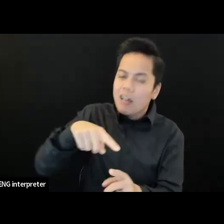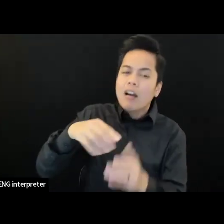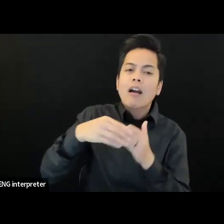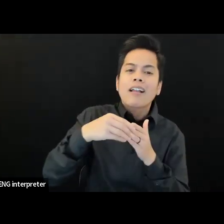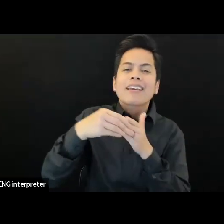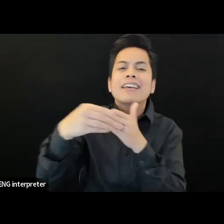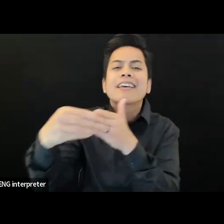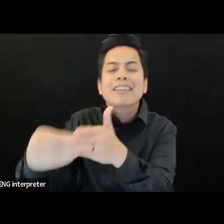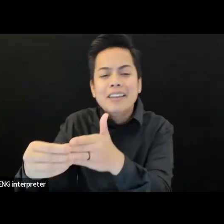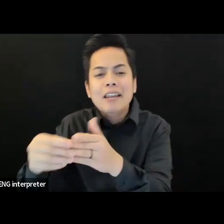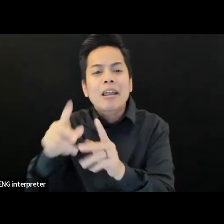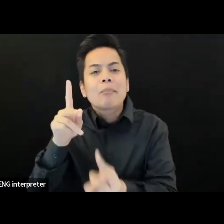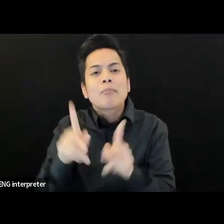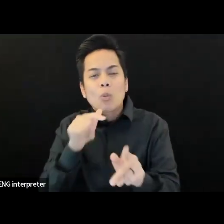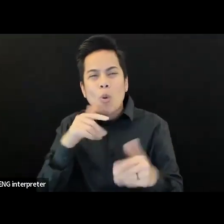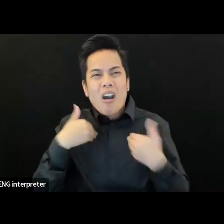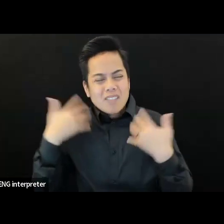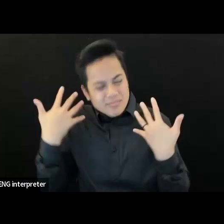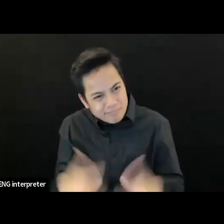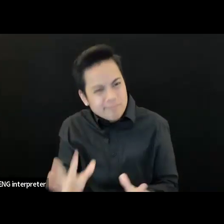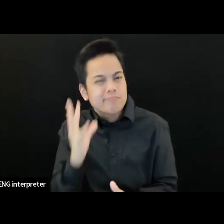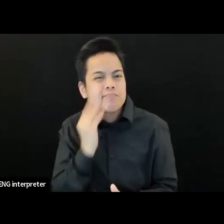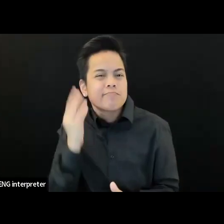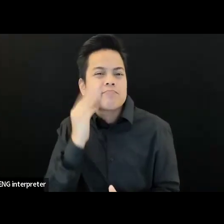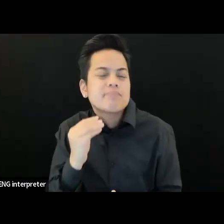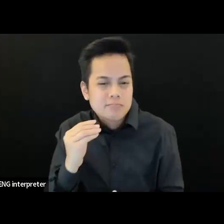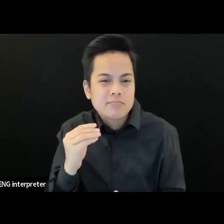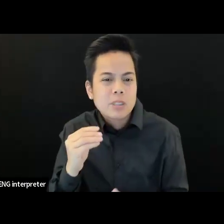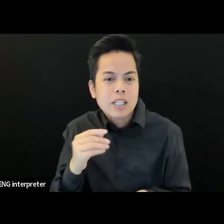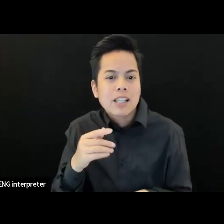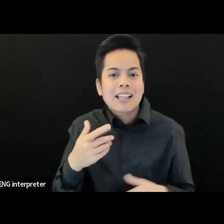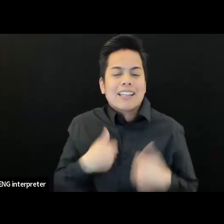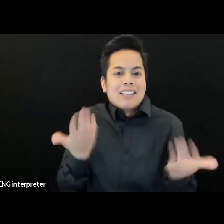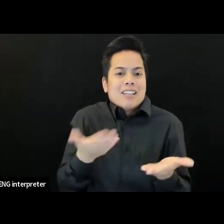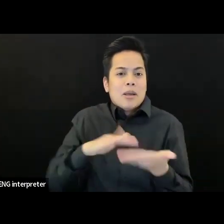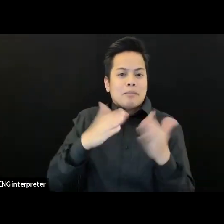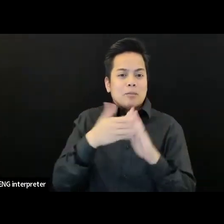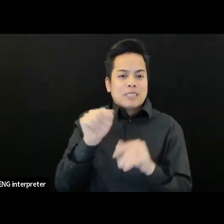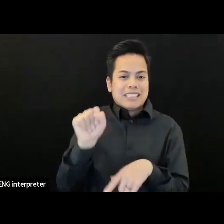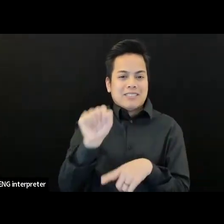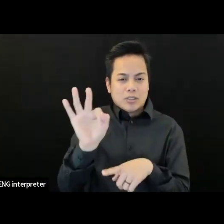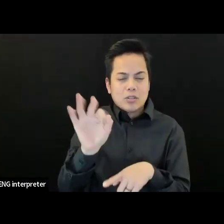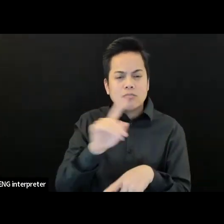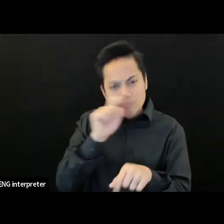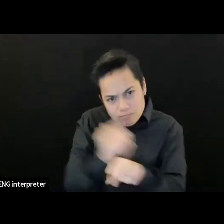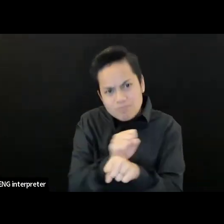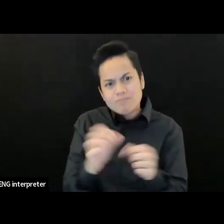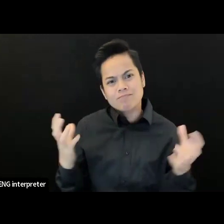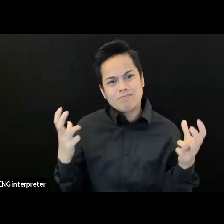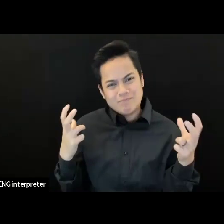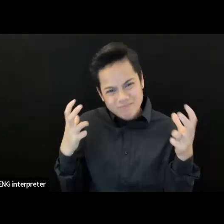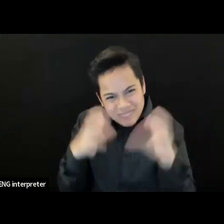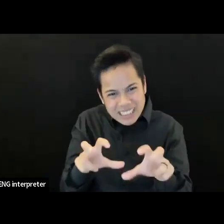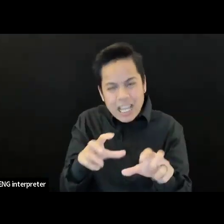some of the communities in San Francisco that we're going to do some extra effort to pull in and have them be part of our program. I have a little